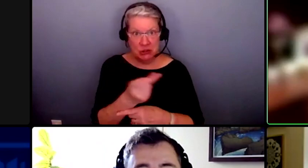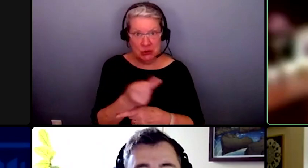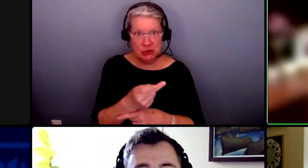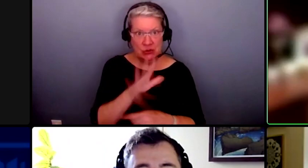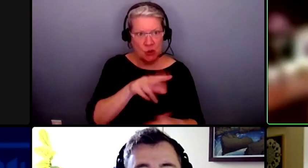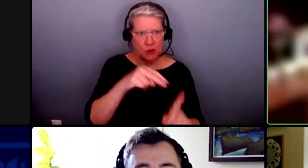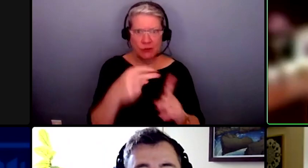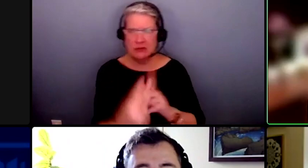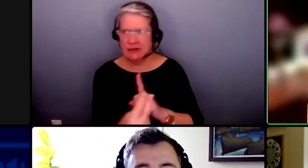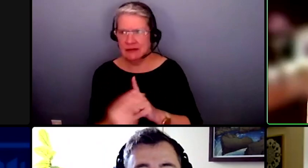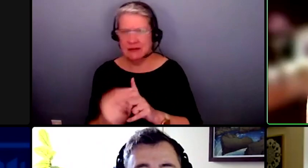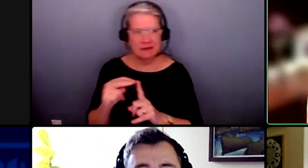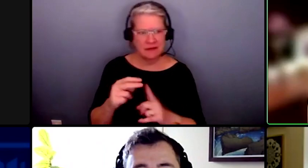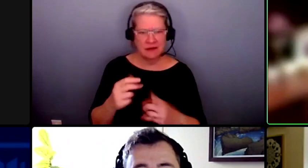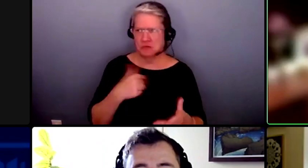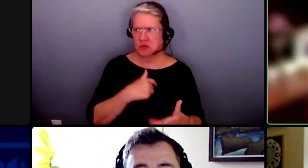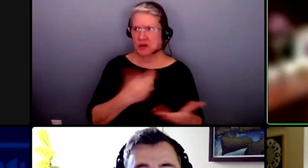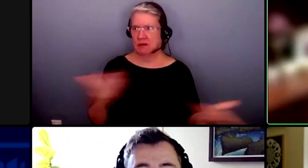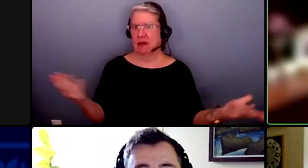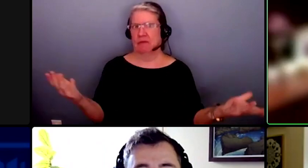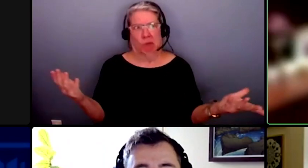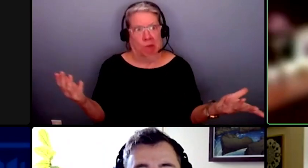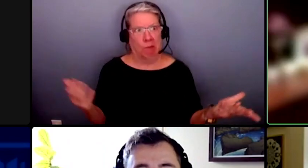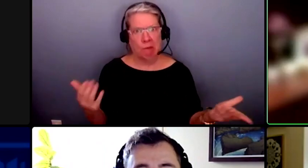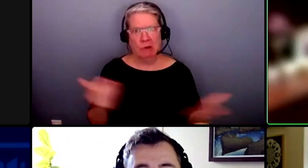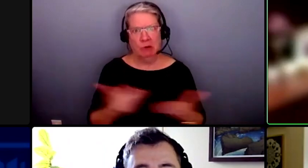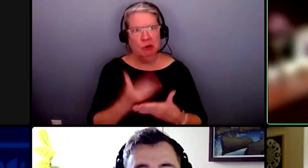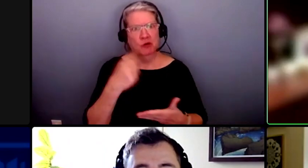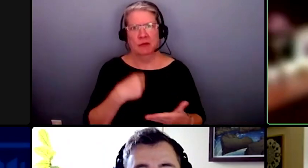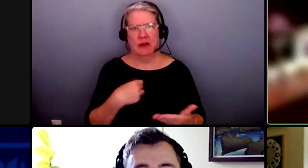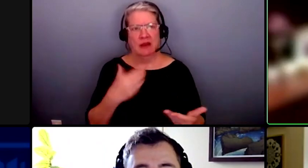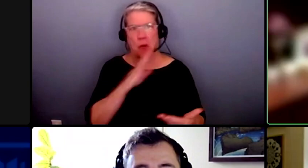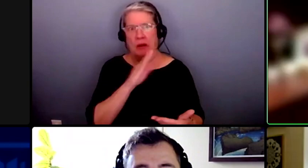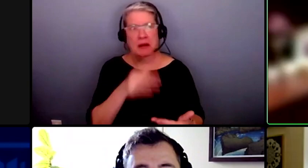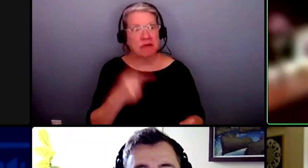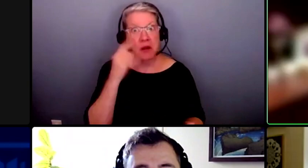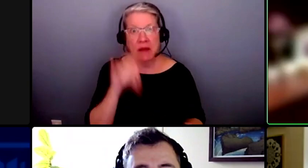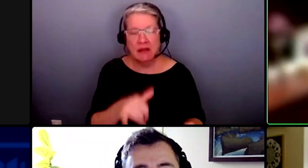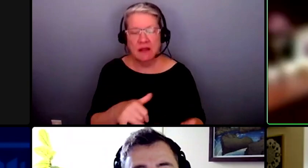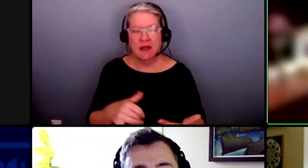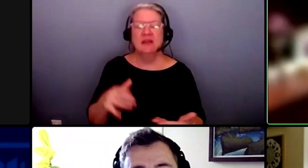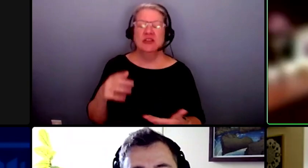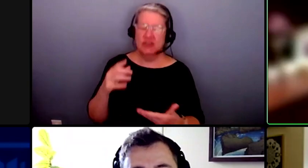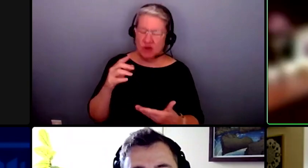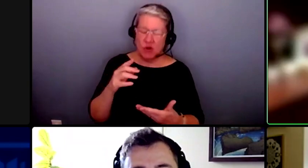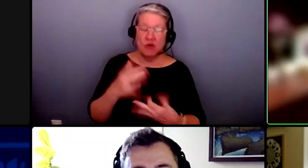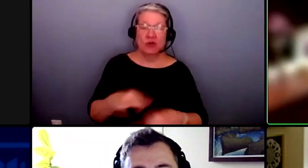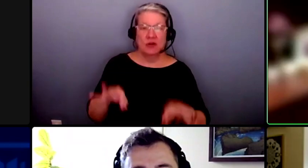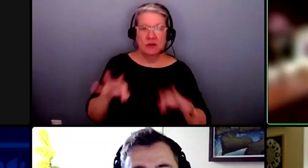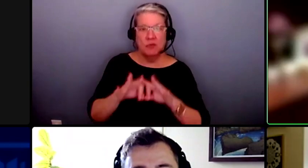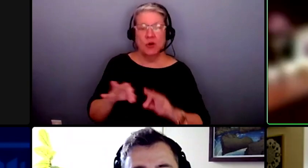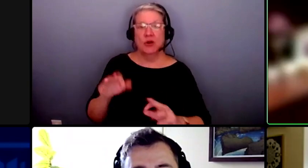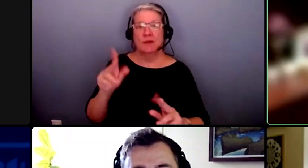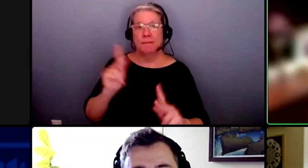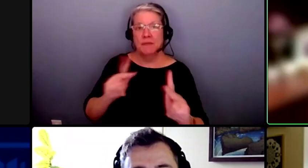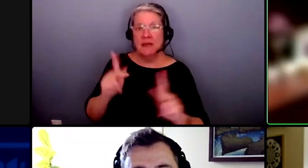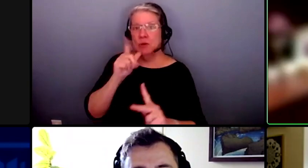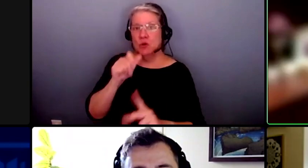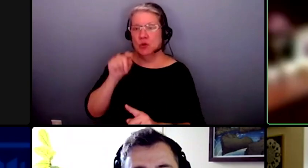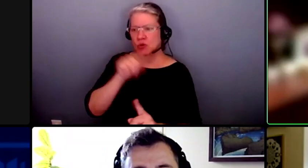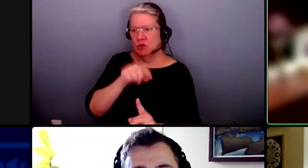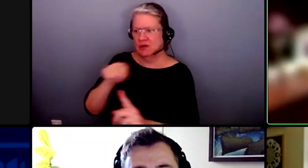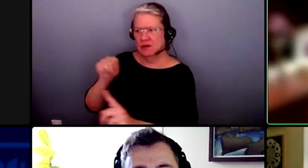perspective that many of us are not exposed to or don't think about so it's really critical i think to include those voices in